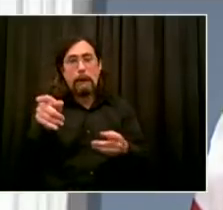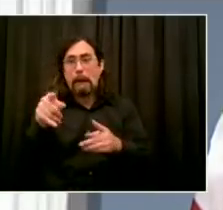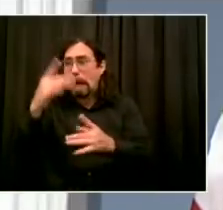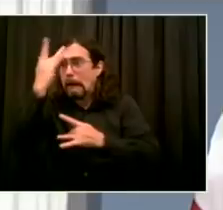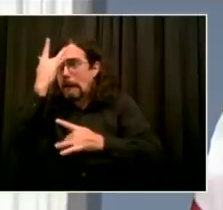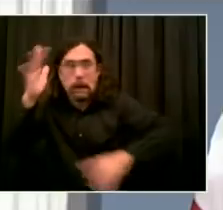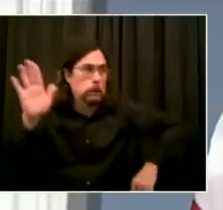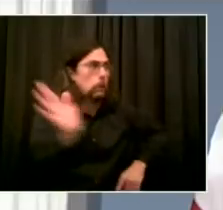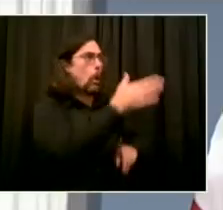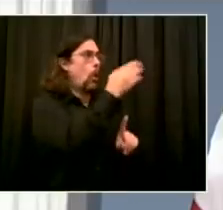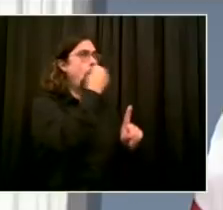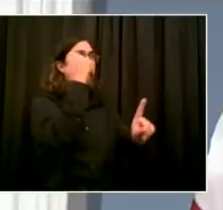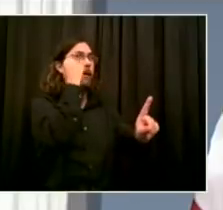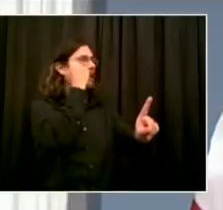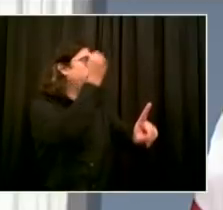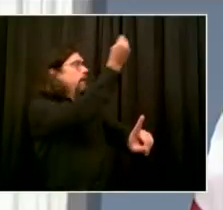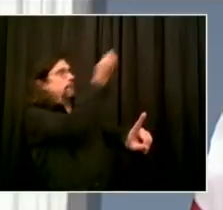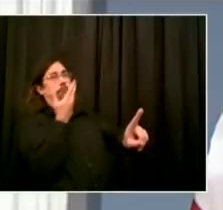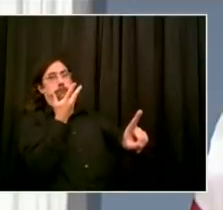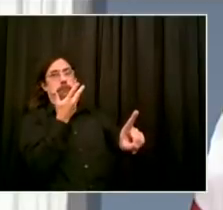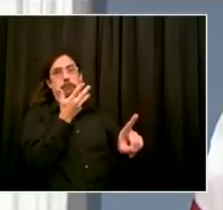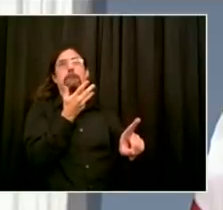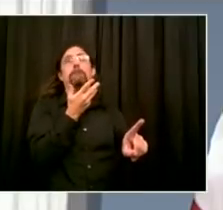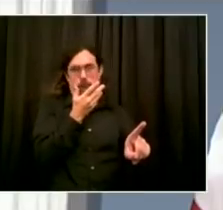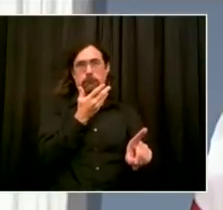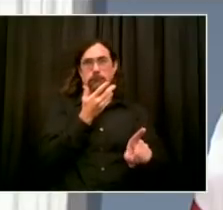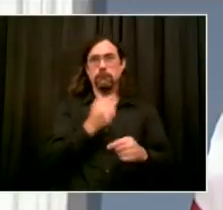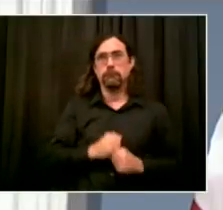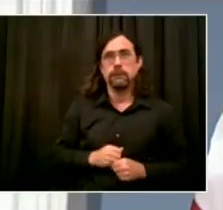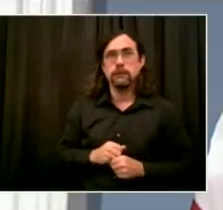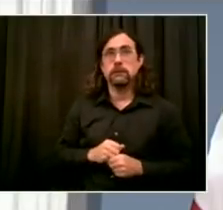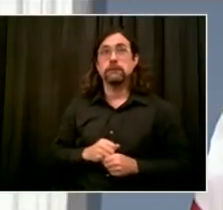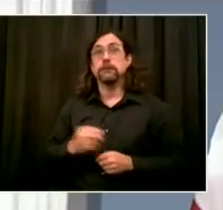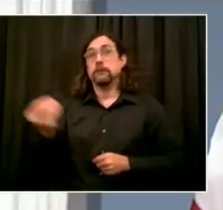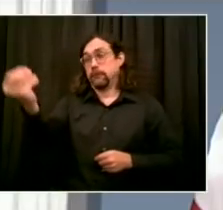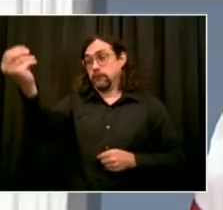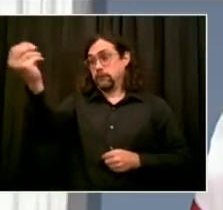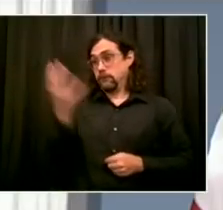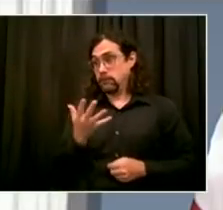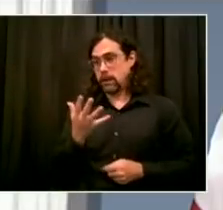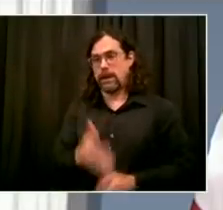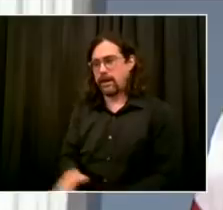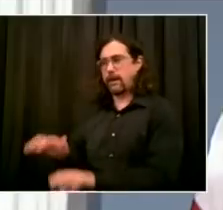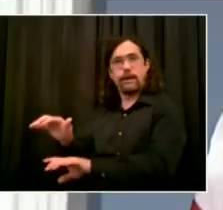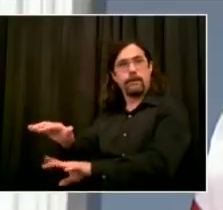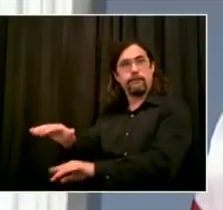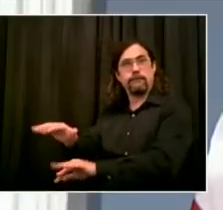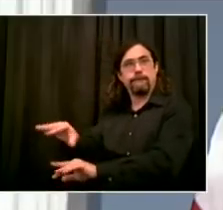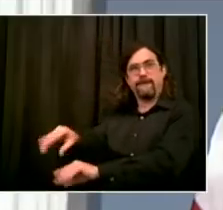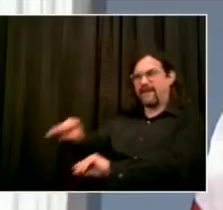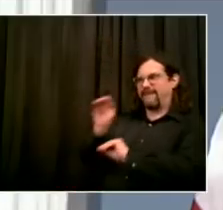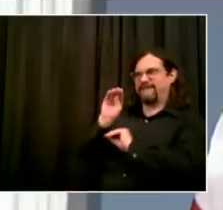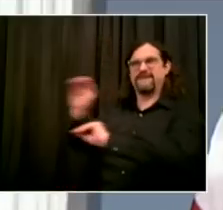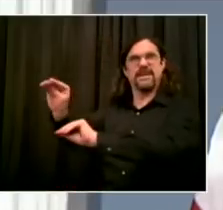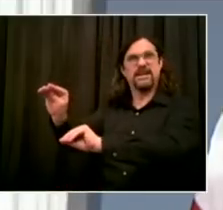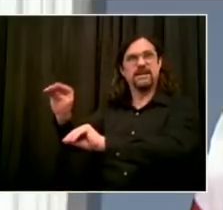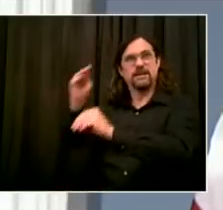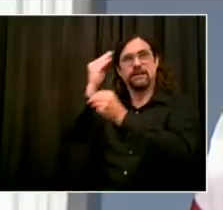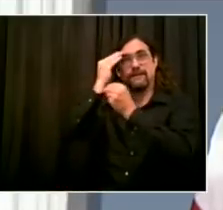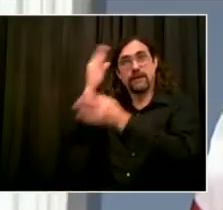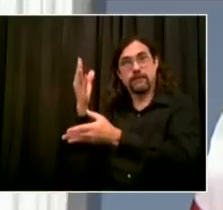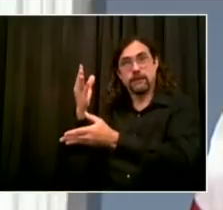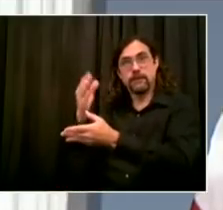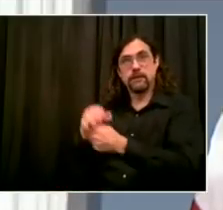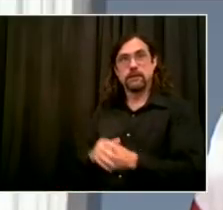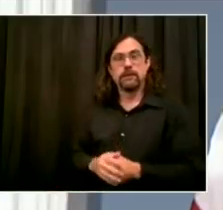keyboard to keyboard, giving DOHMH the case to verify the test. This is immediate. We know with